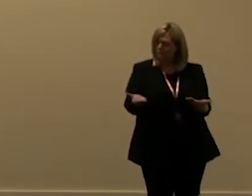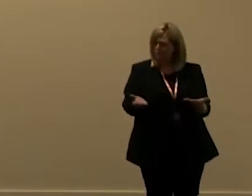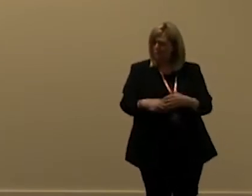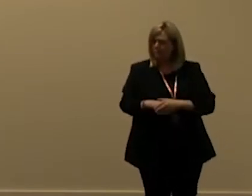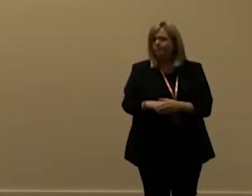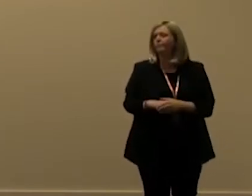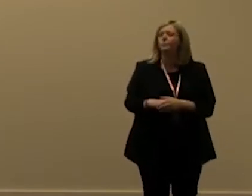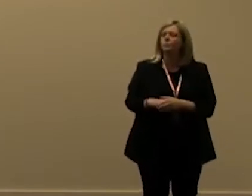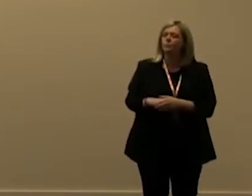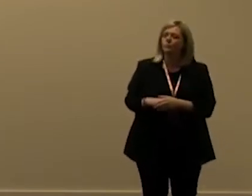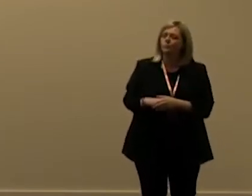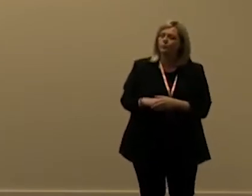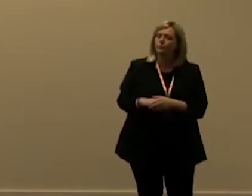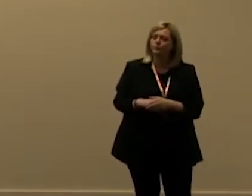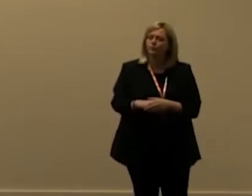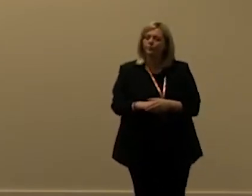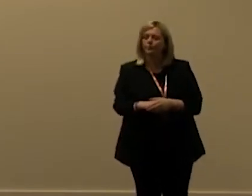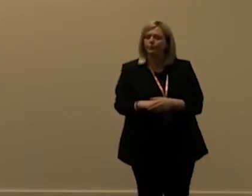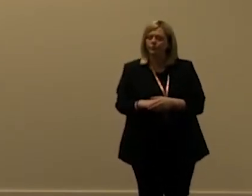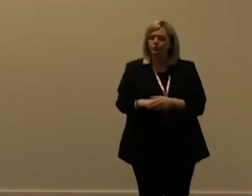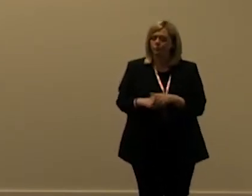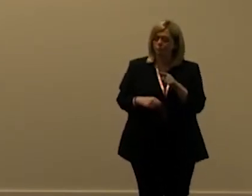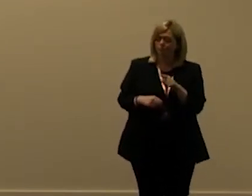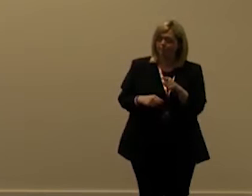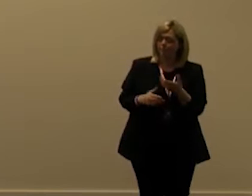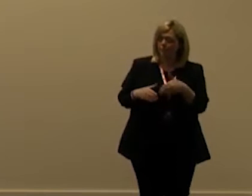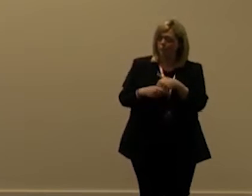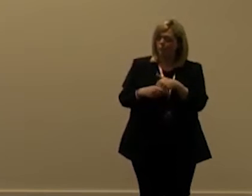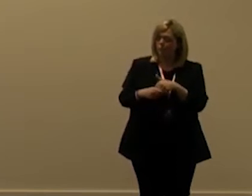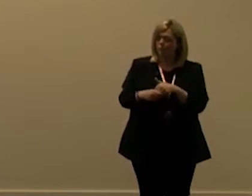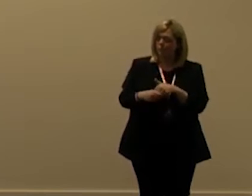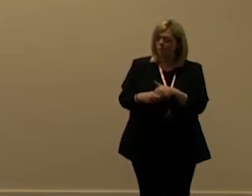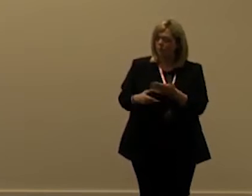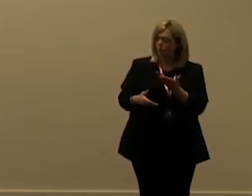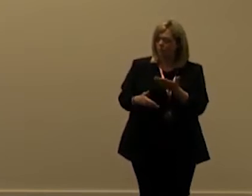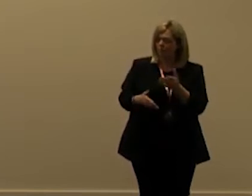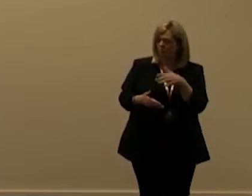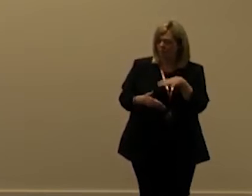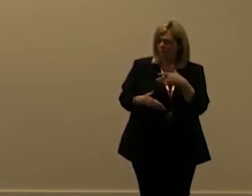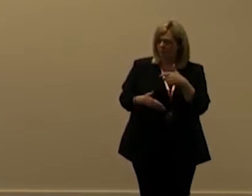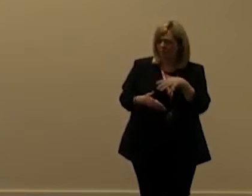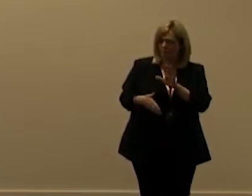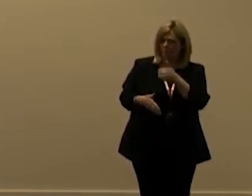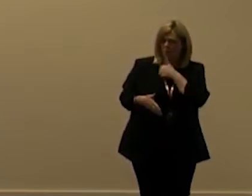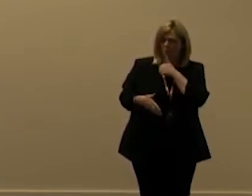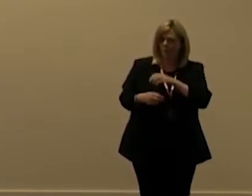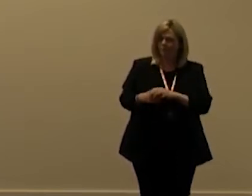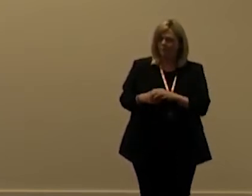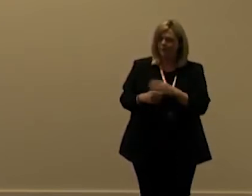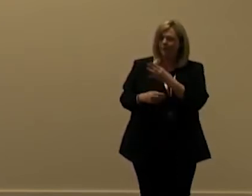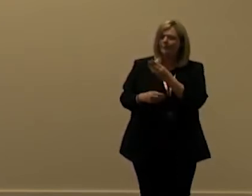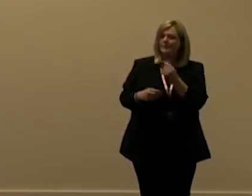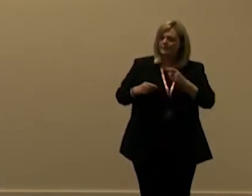done as a system will be counted as an unlicensed user there are a there are a few exceptions to